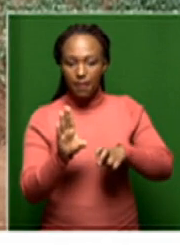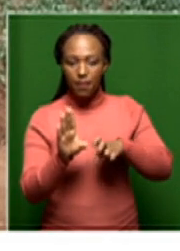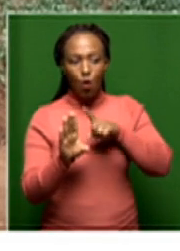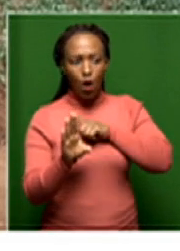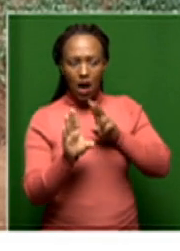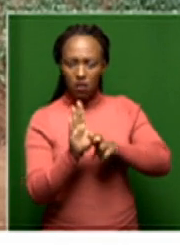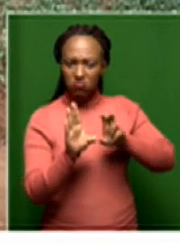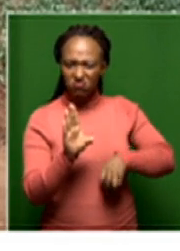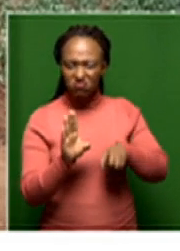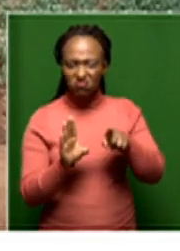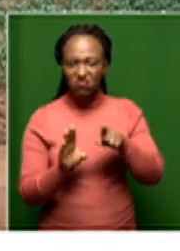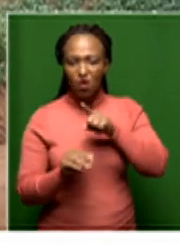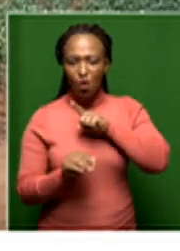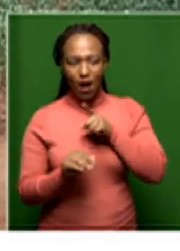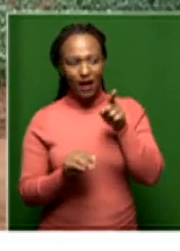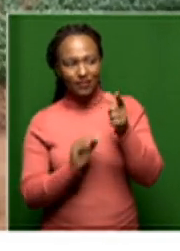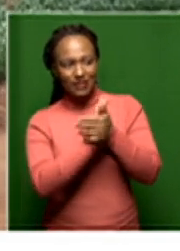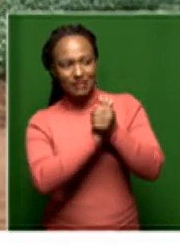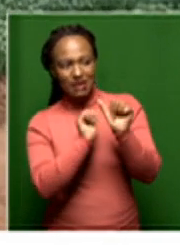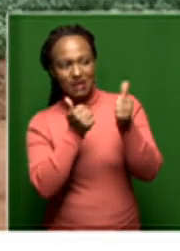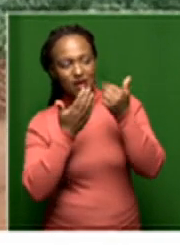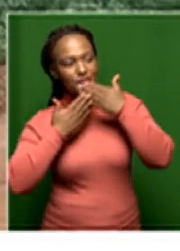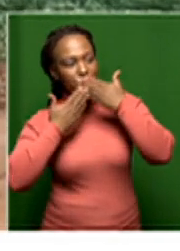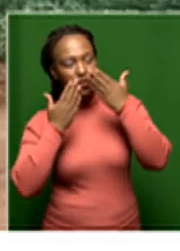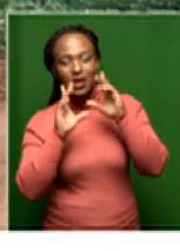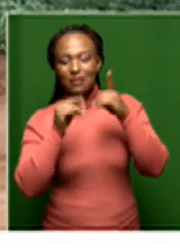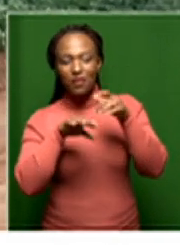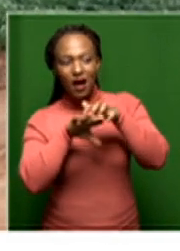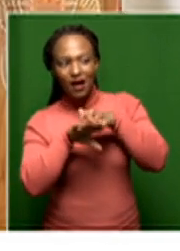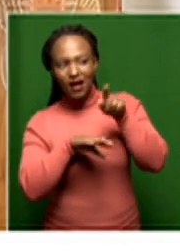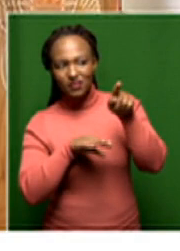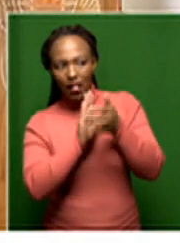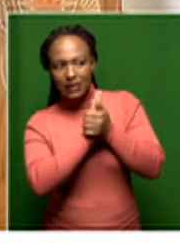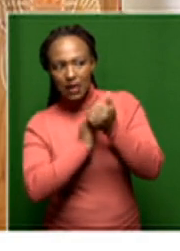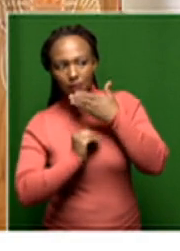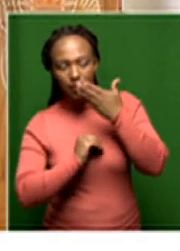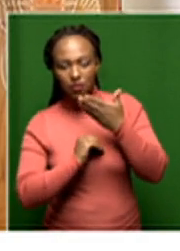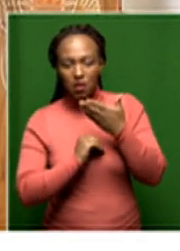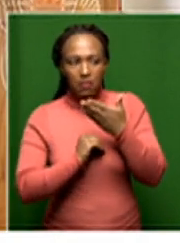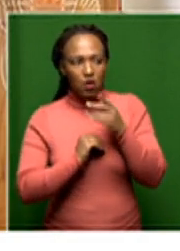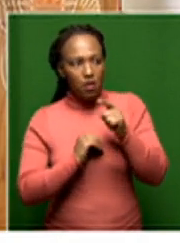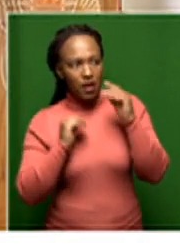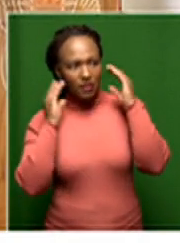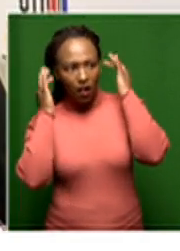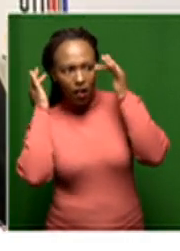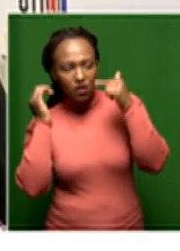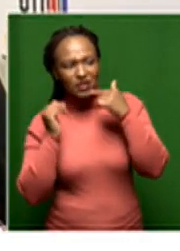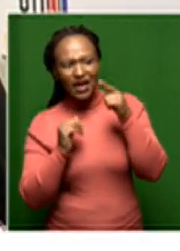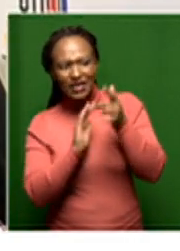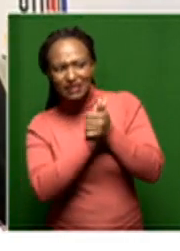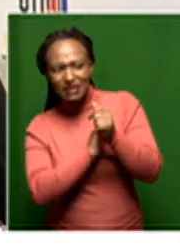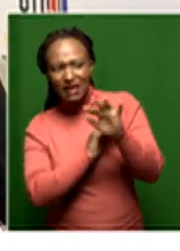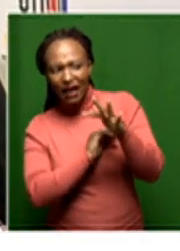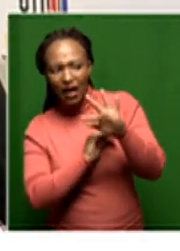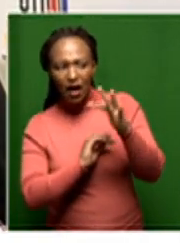resignation is gross incompetence in the Department of Agriculture. So we don't have to speculate about the levels of incompetence.